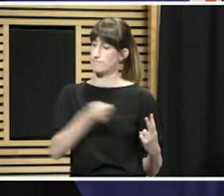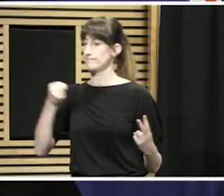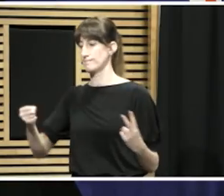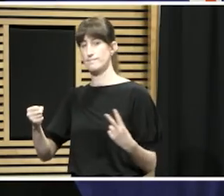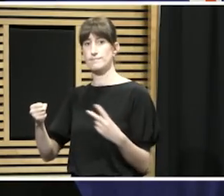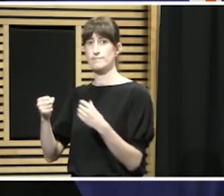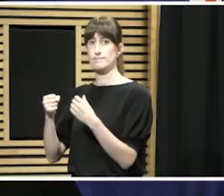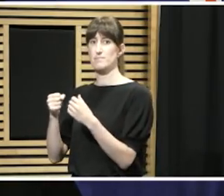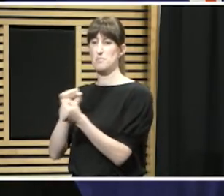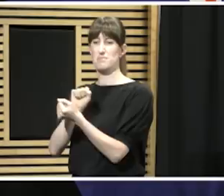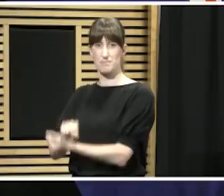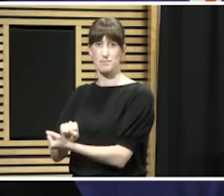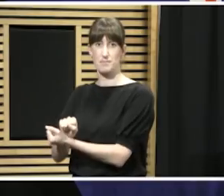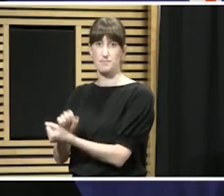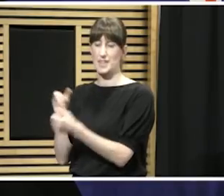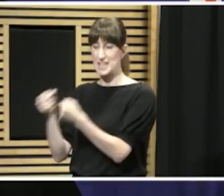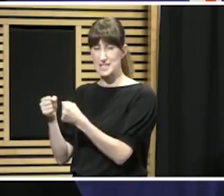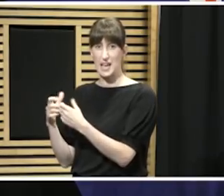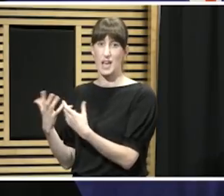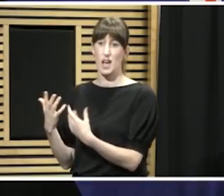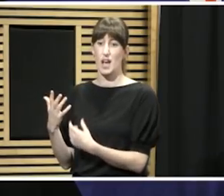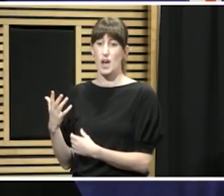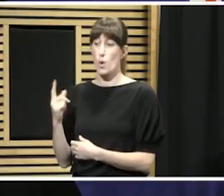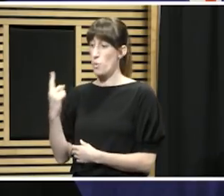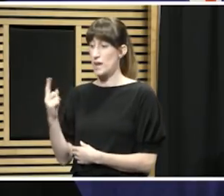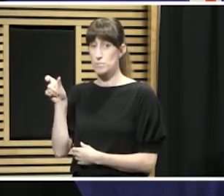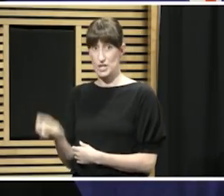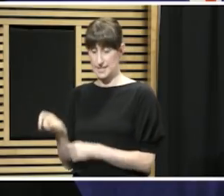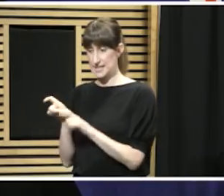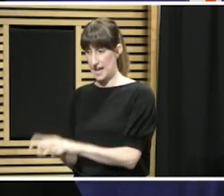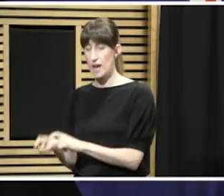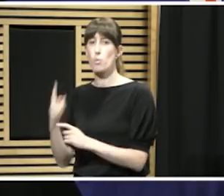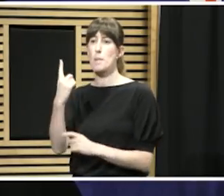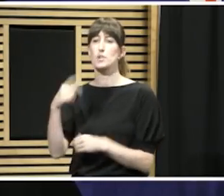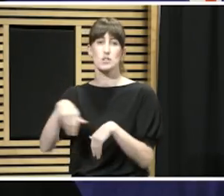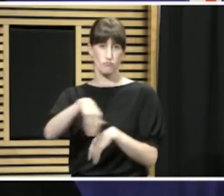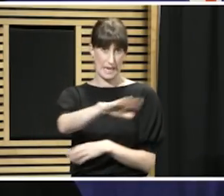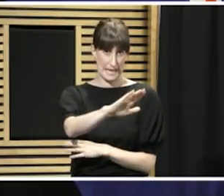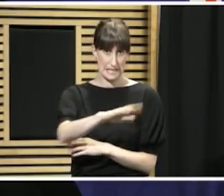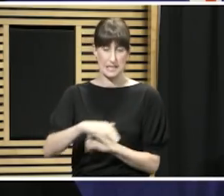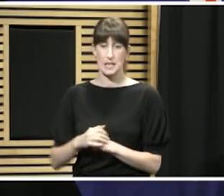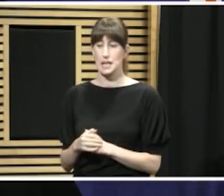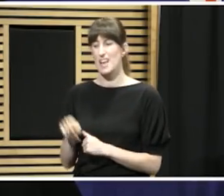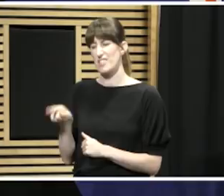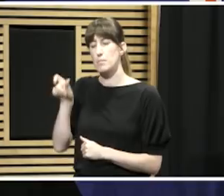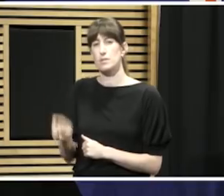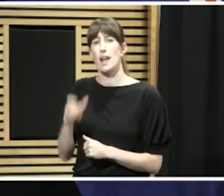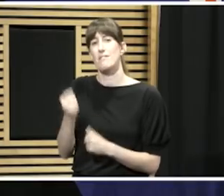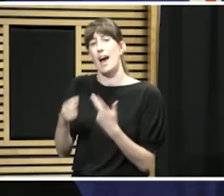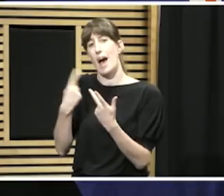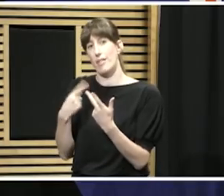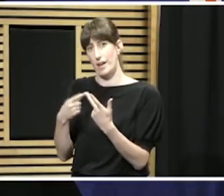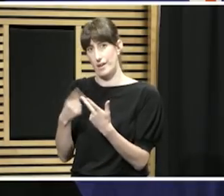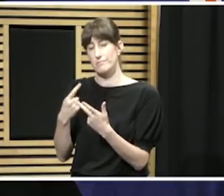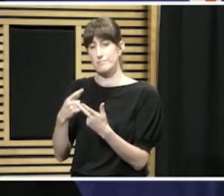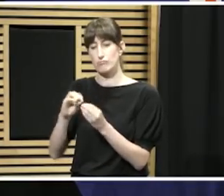released without charge. One person remains in police custody, mainly because they had other outstanding matters